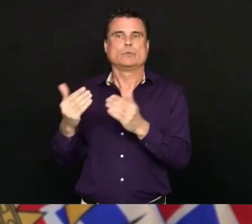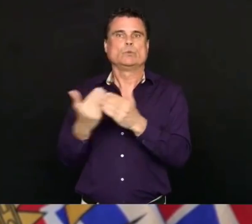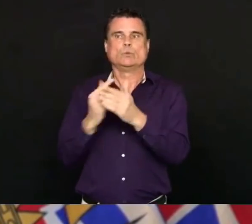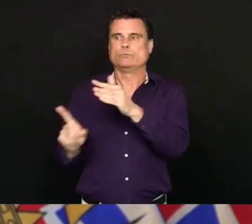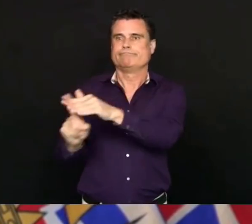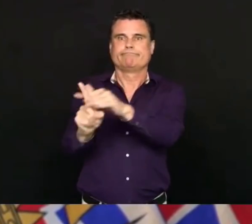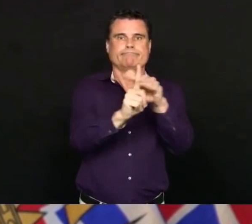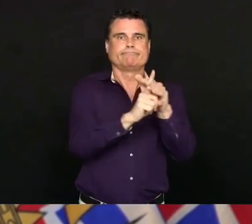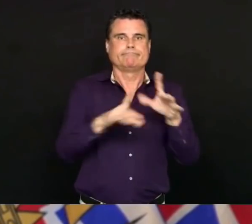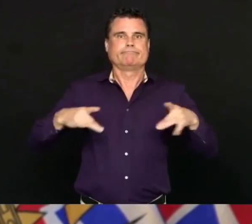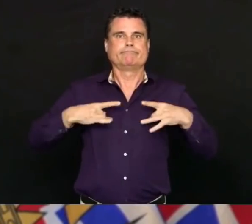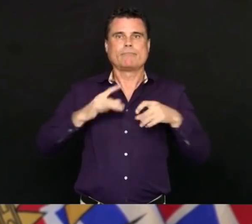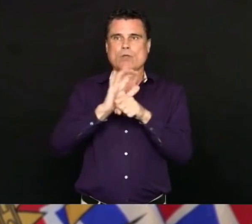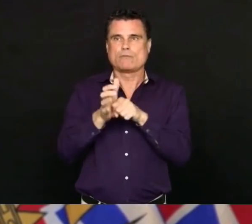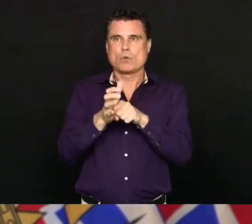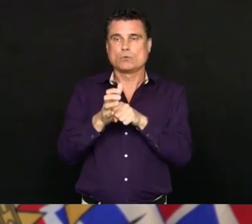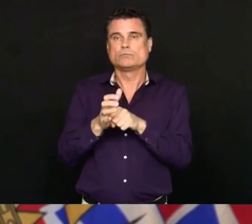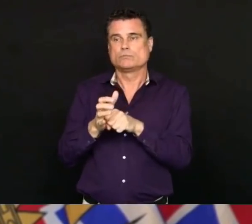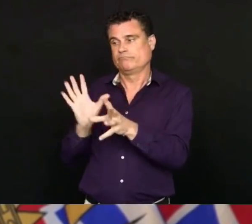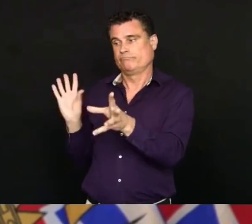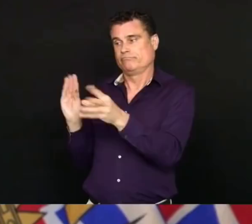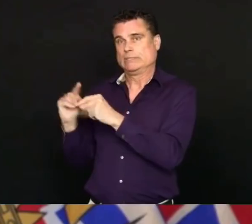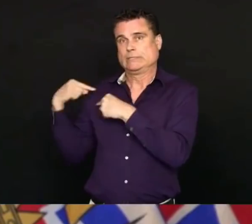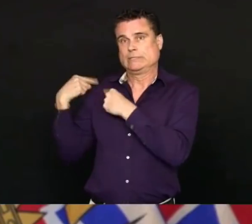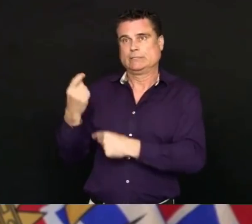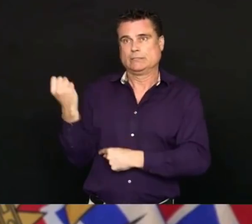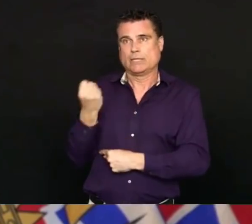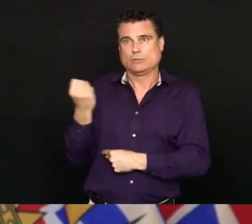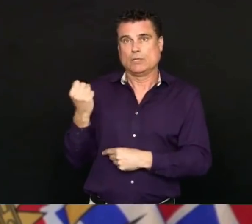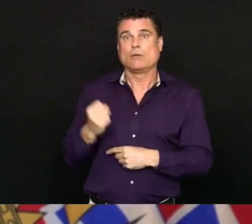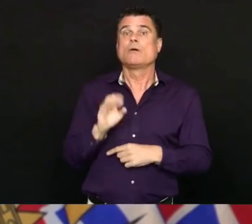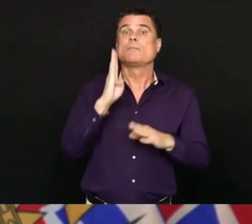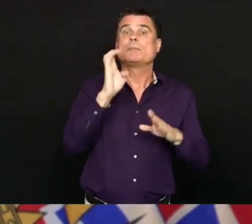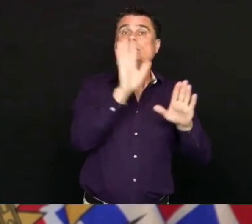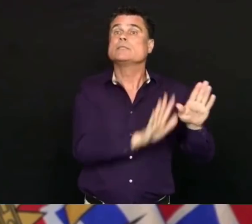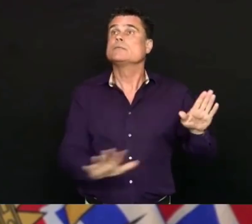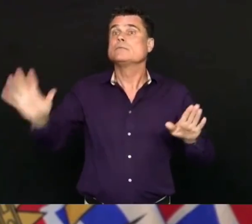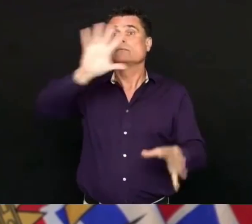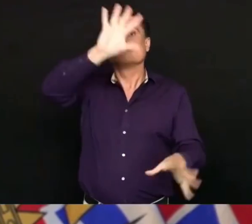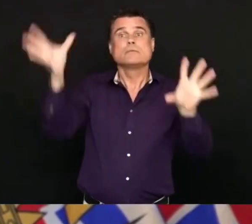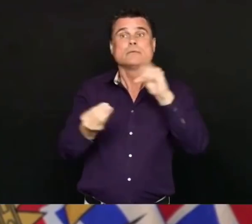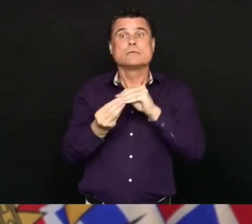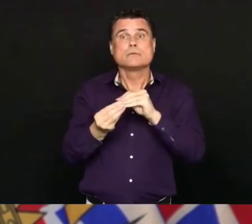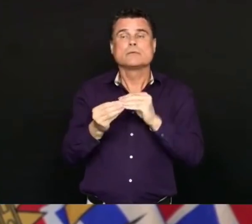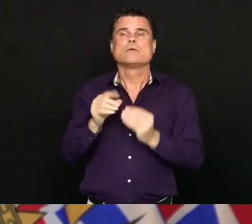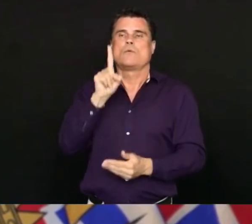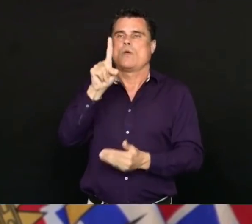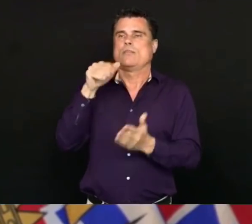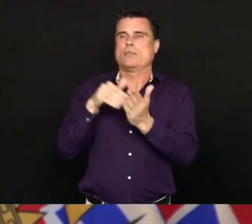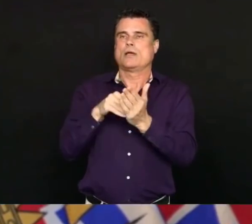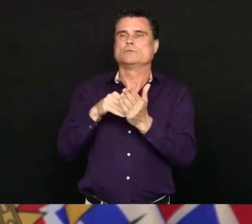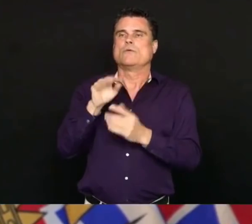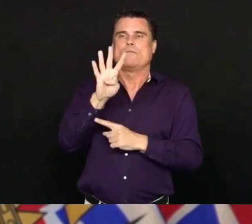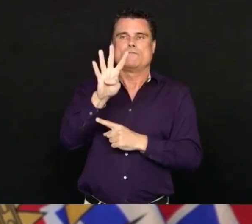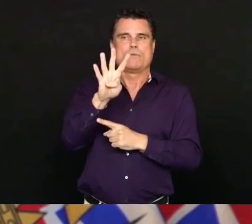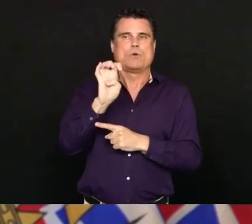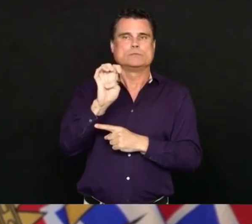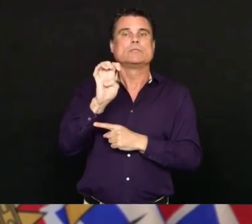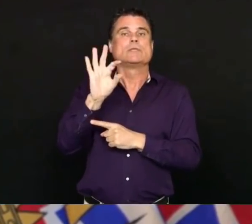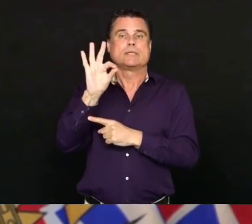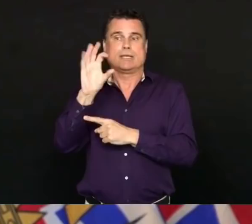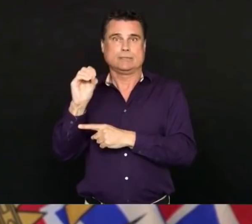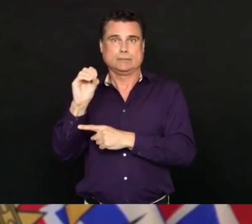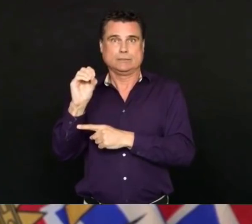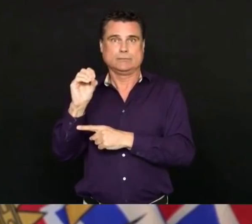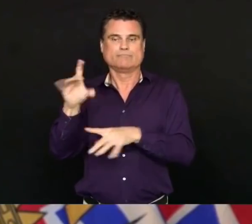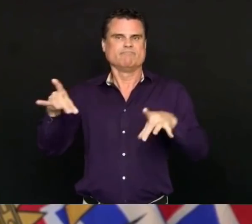in British Columbia is now 1,490 people who have tested positive for COVID-19 in our